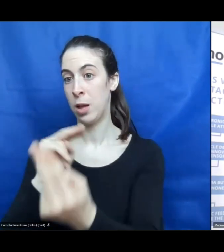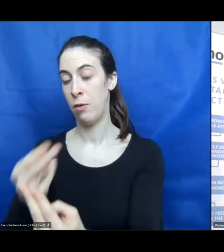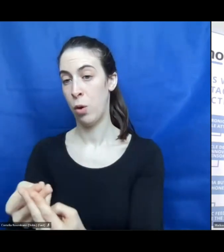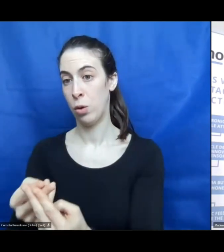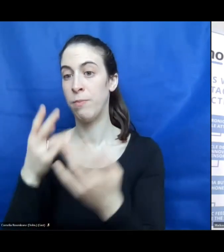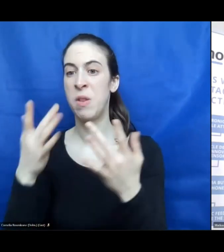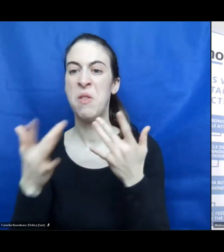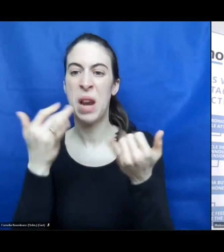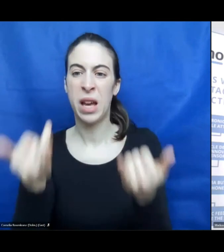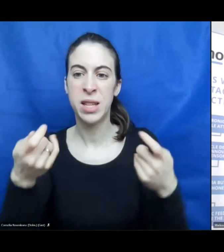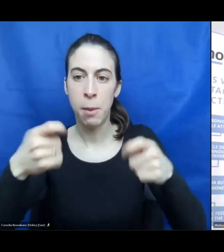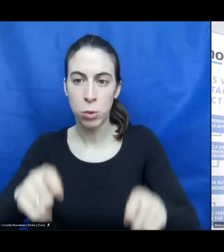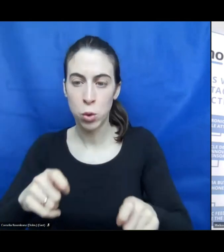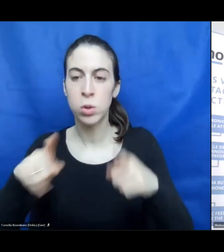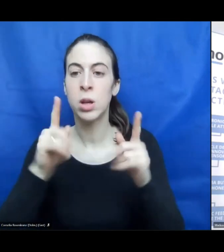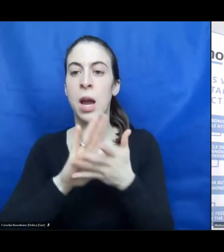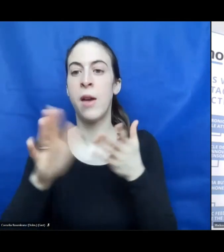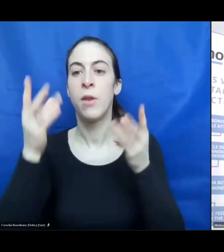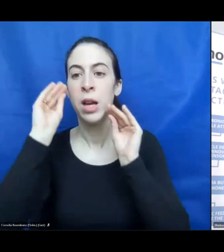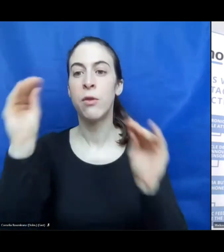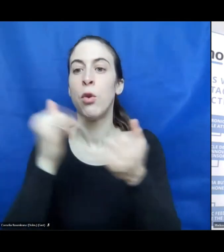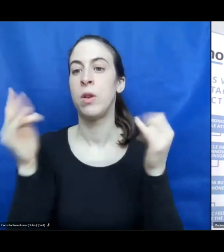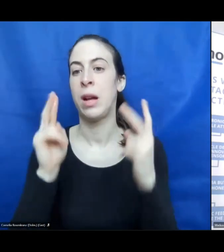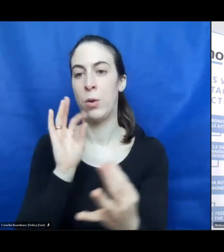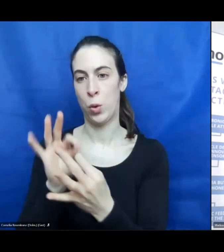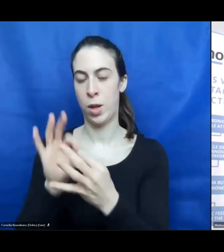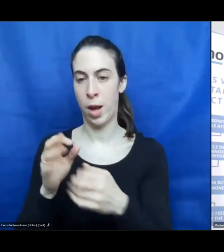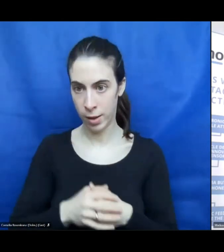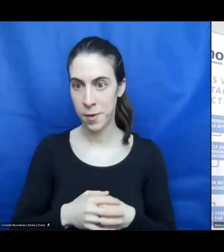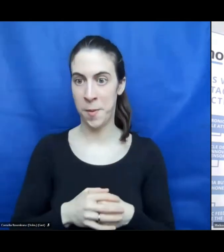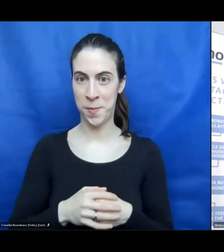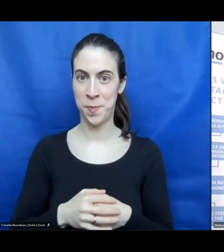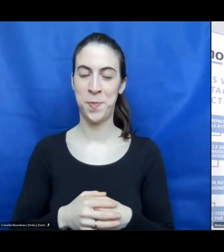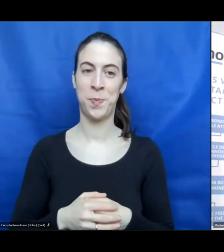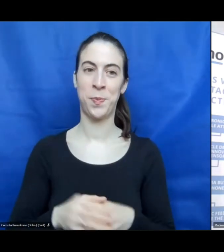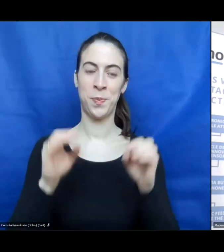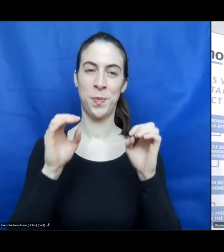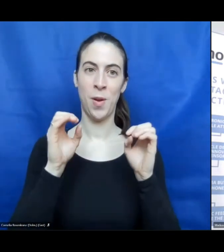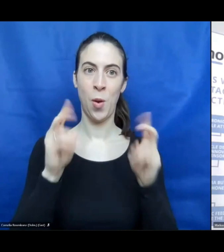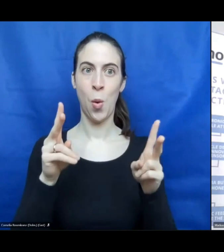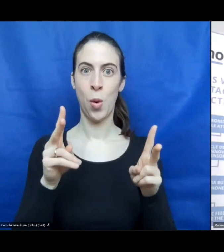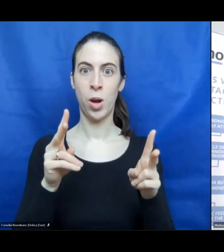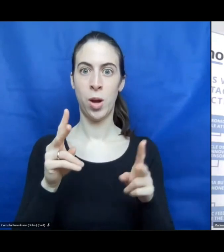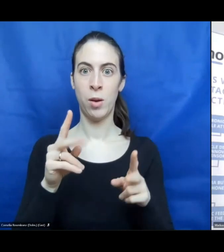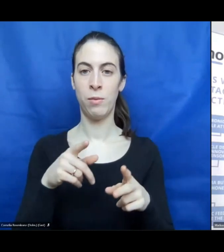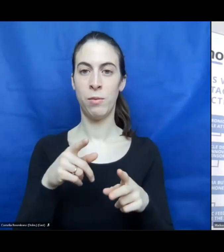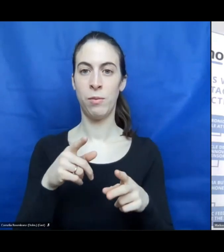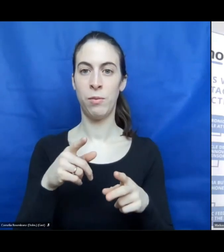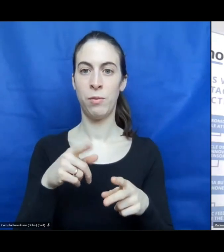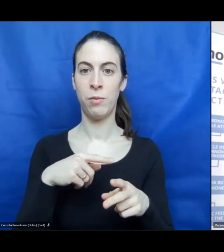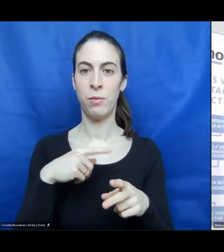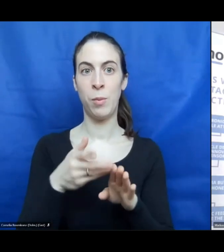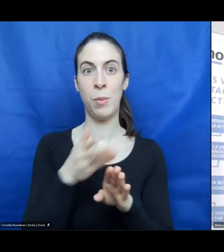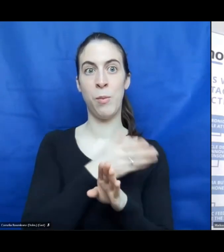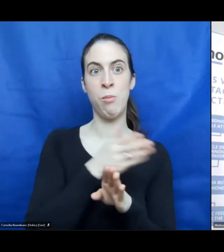the people how to contact us. Sure. Sure. Sure. So we thought before the